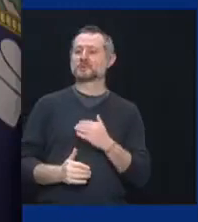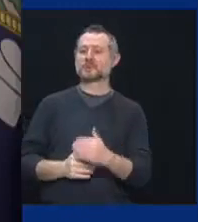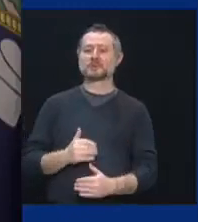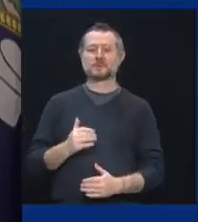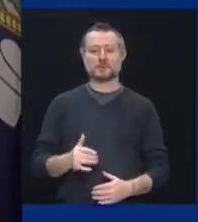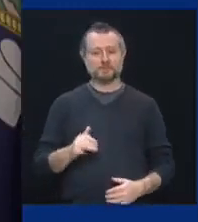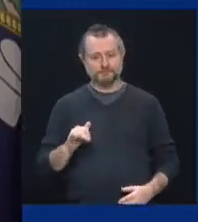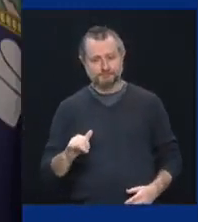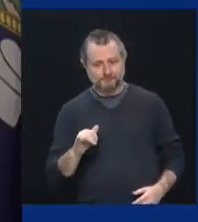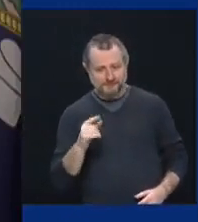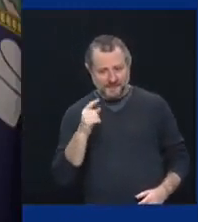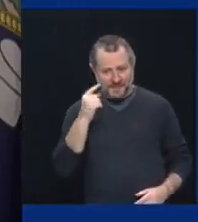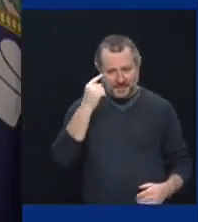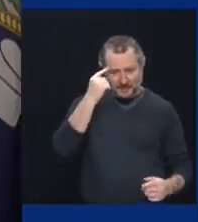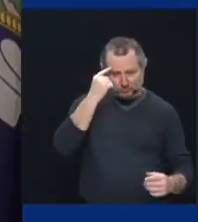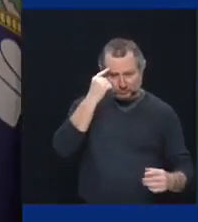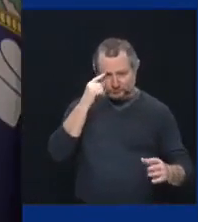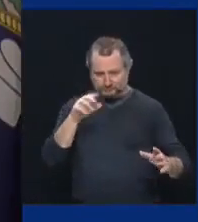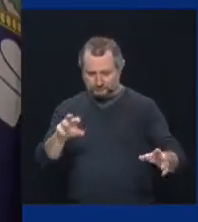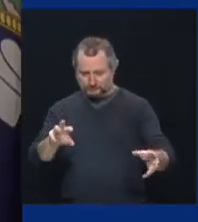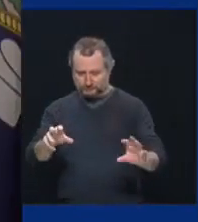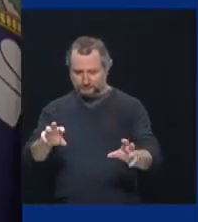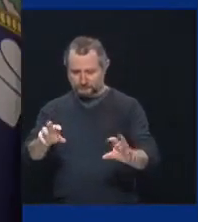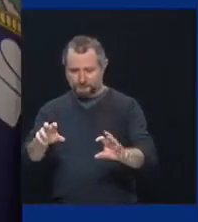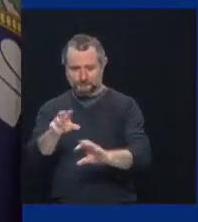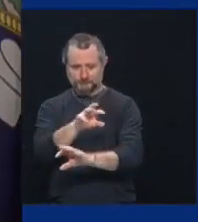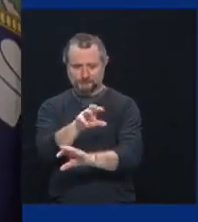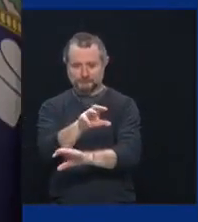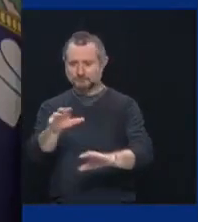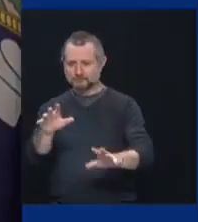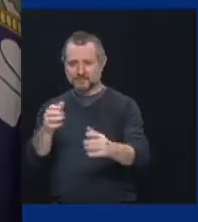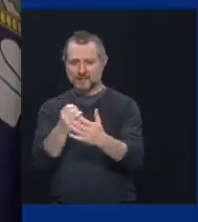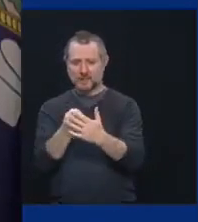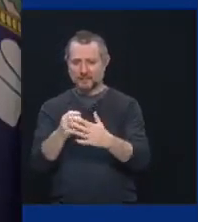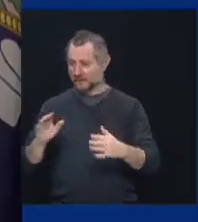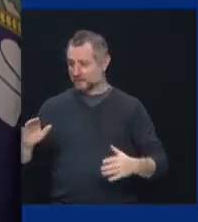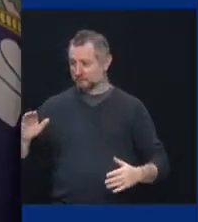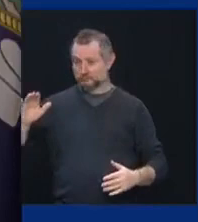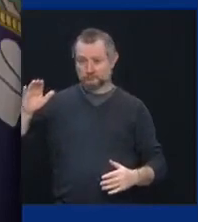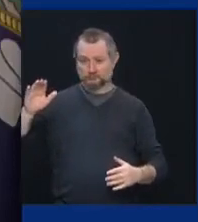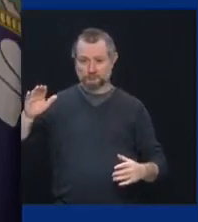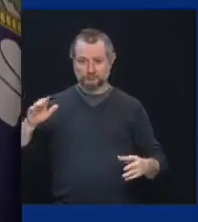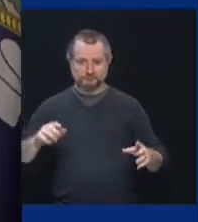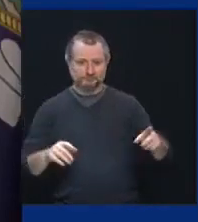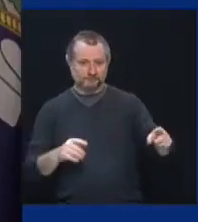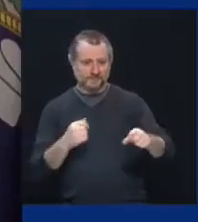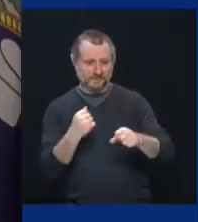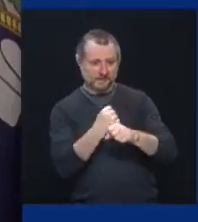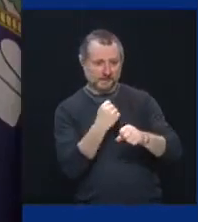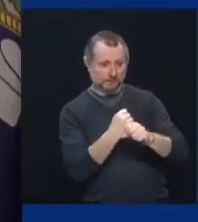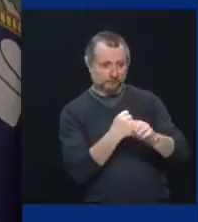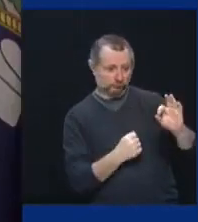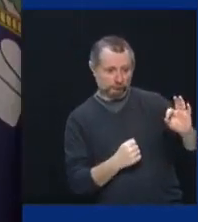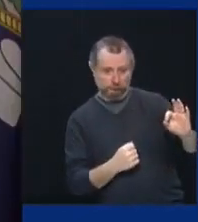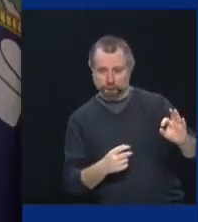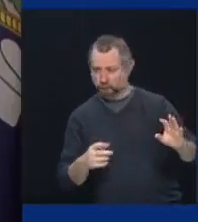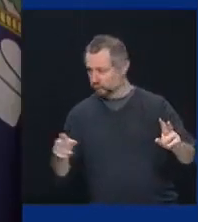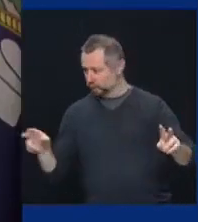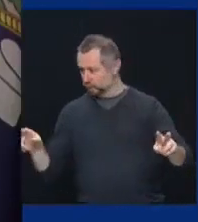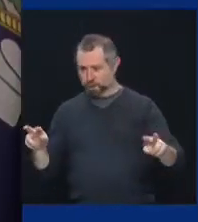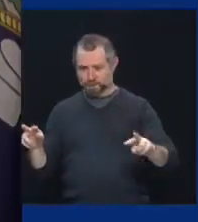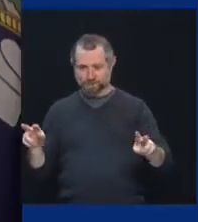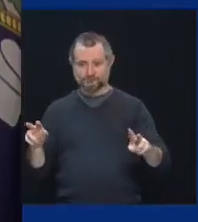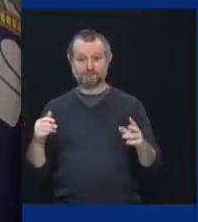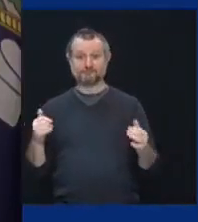calibration of reopening the economy, watching the science, watching the data. Uh, but all indicators